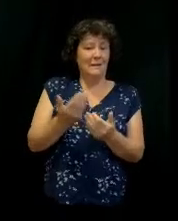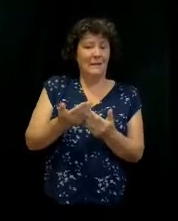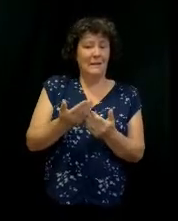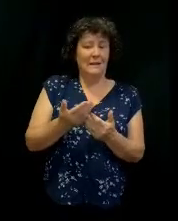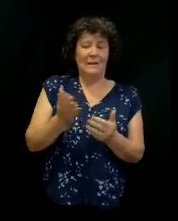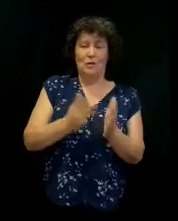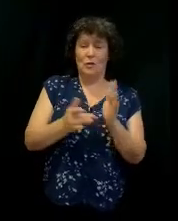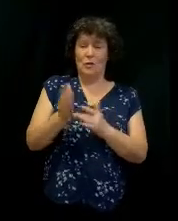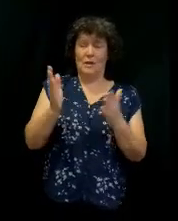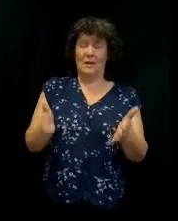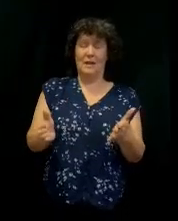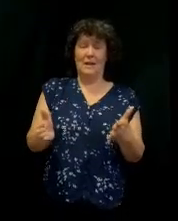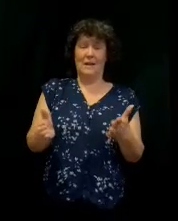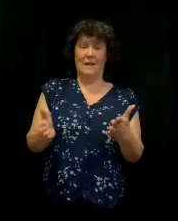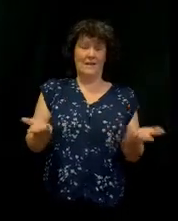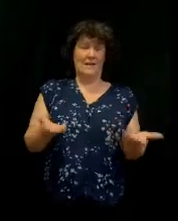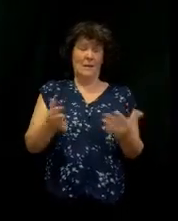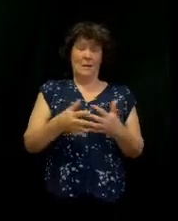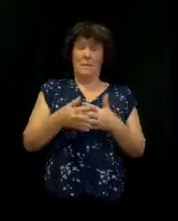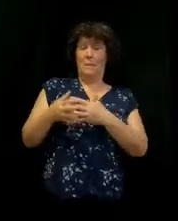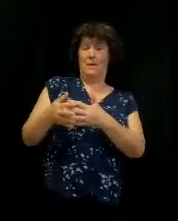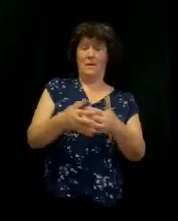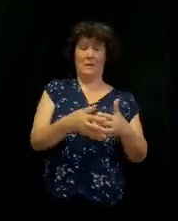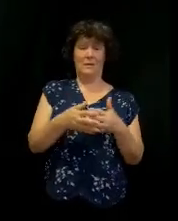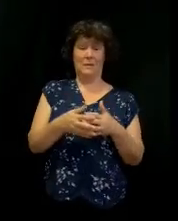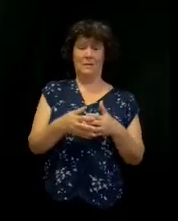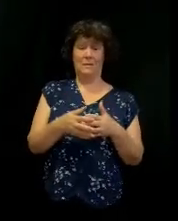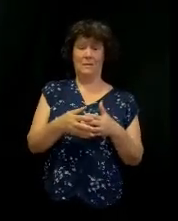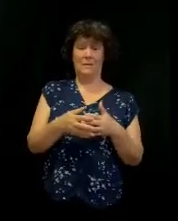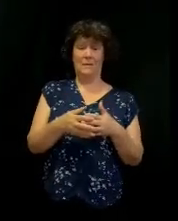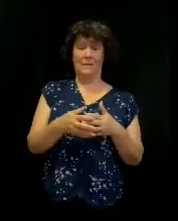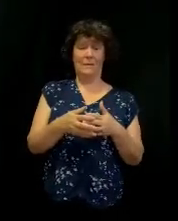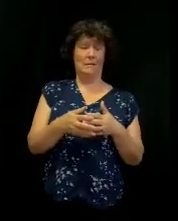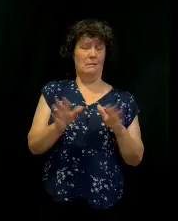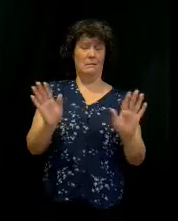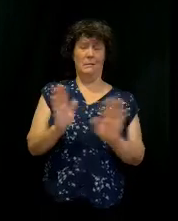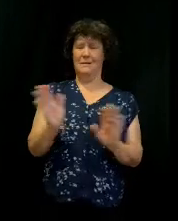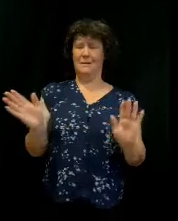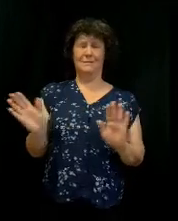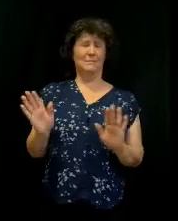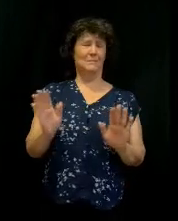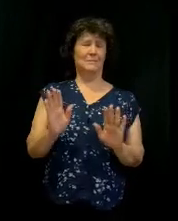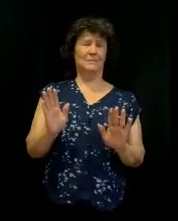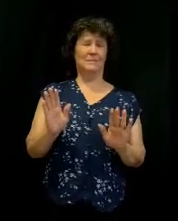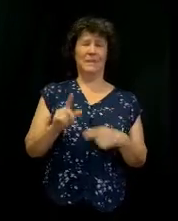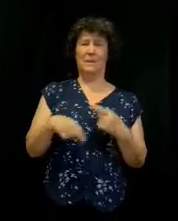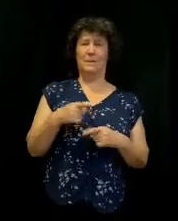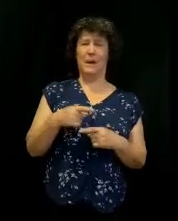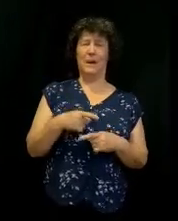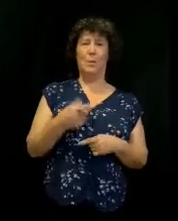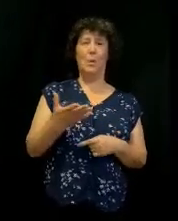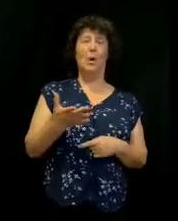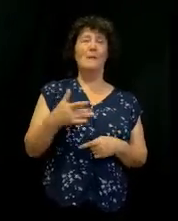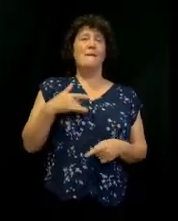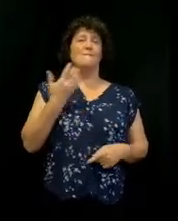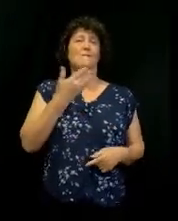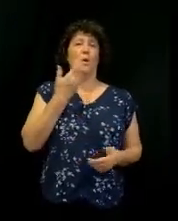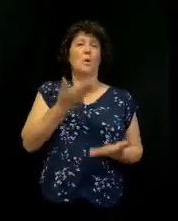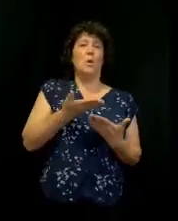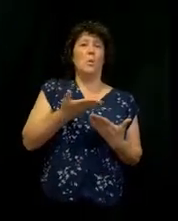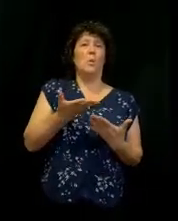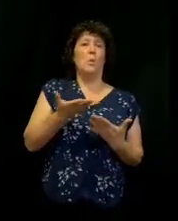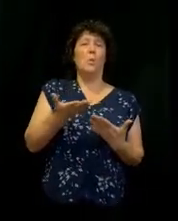Christianity today in America, Western, in our culture, we've made Christianity about consumer. What can you do for me?